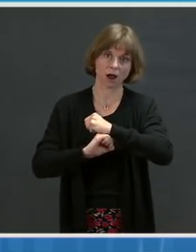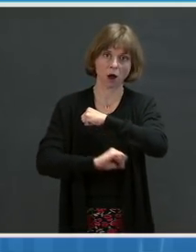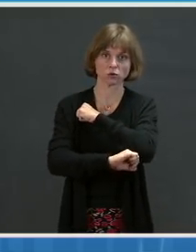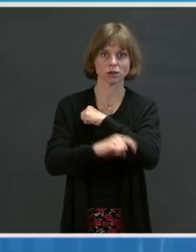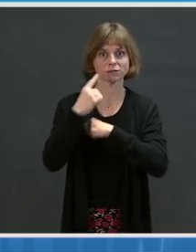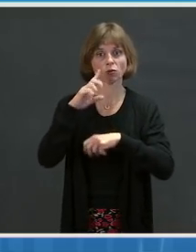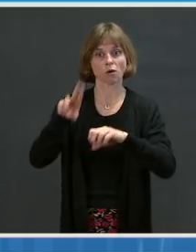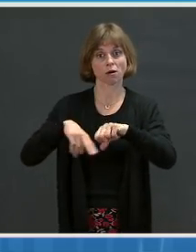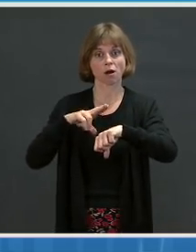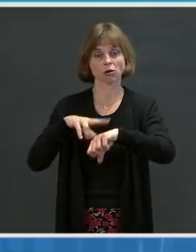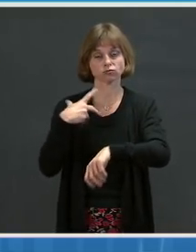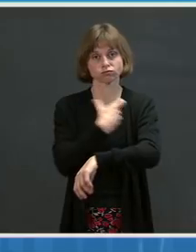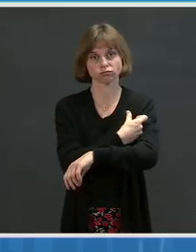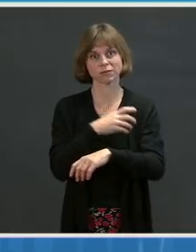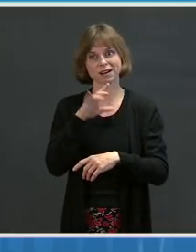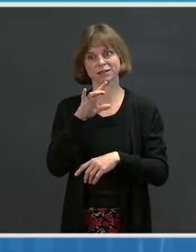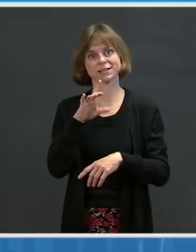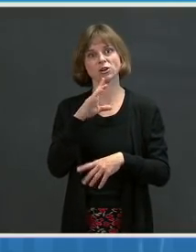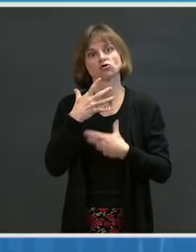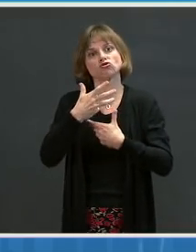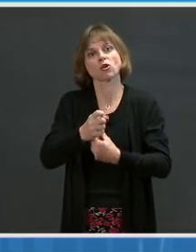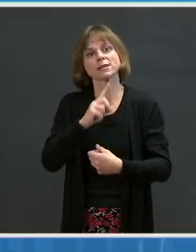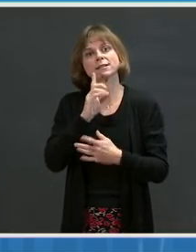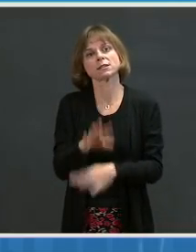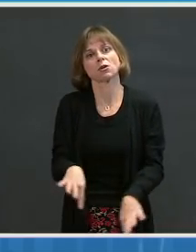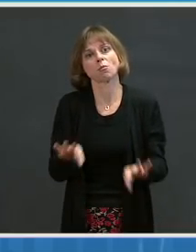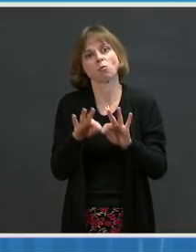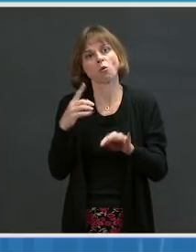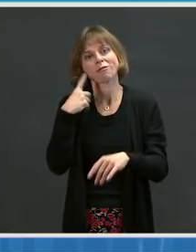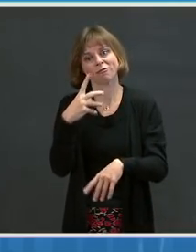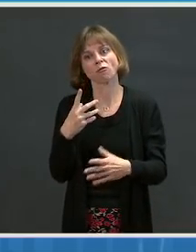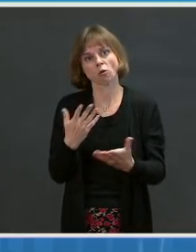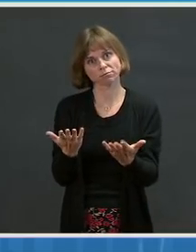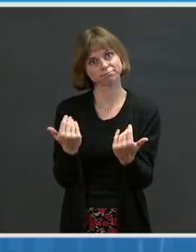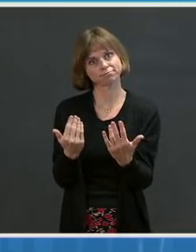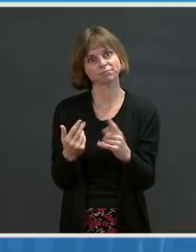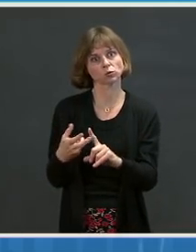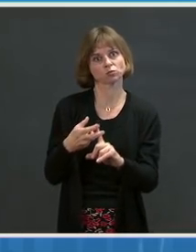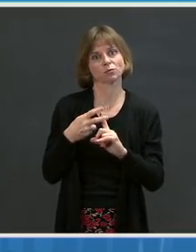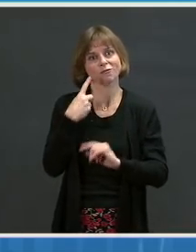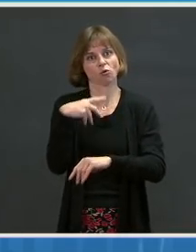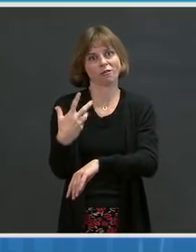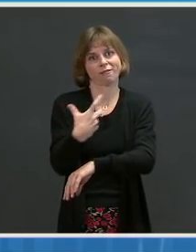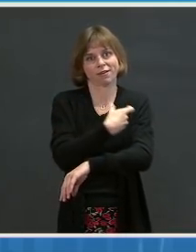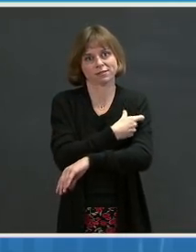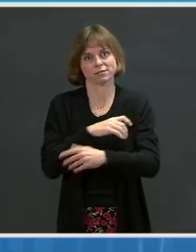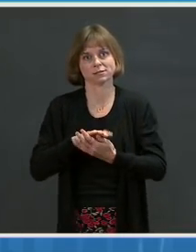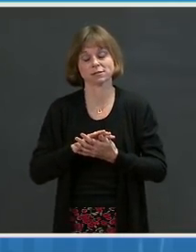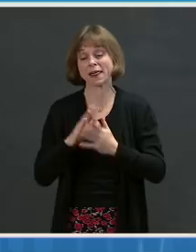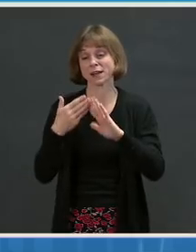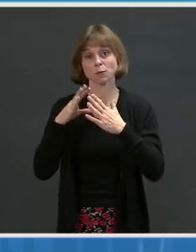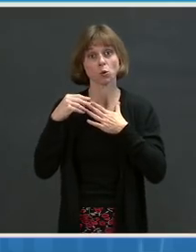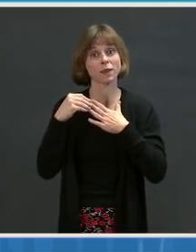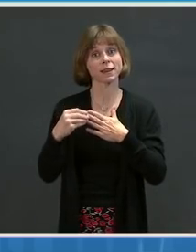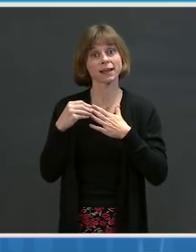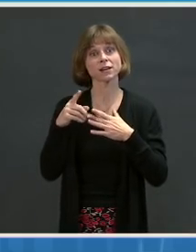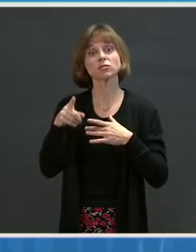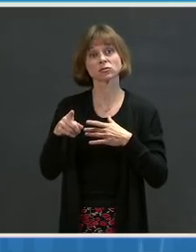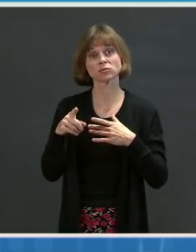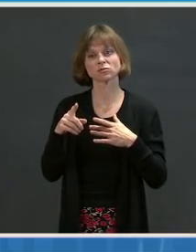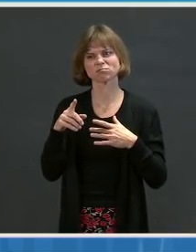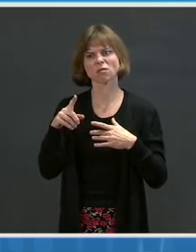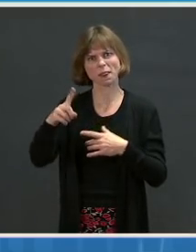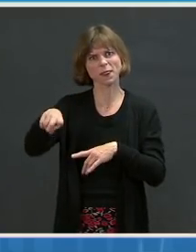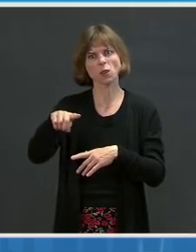critical to building confidence in vaccines and addressing misinformation. Our community leaders are often those trusted voices.